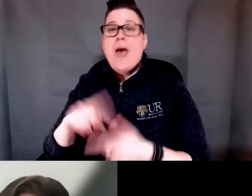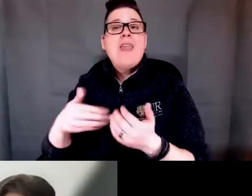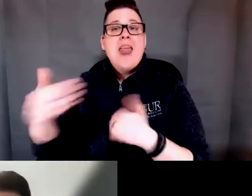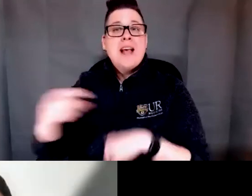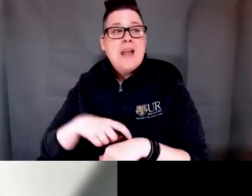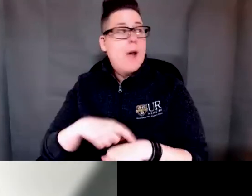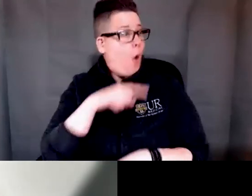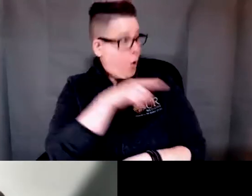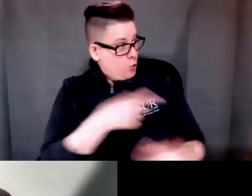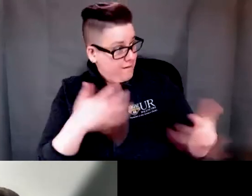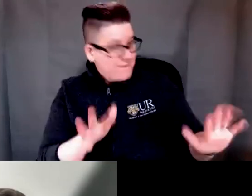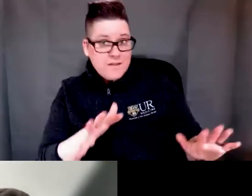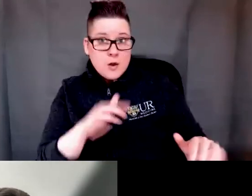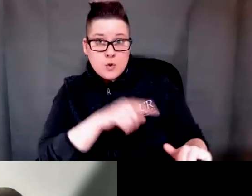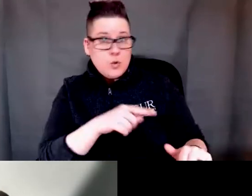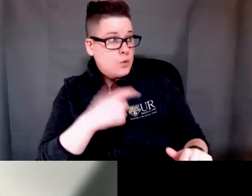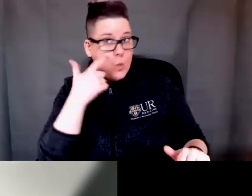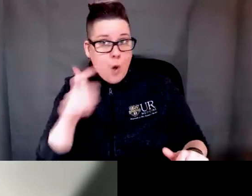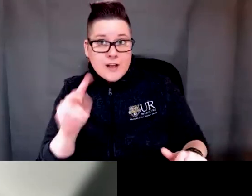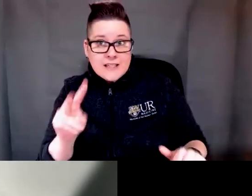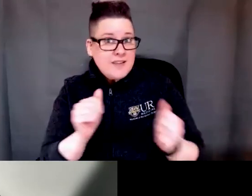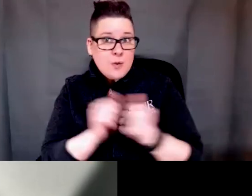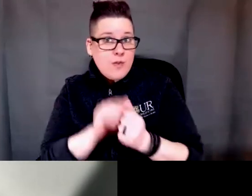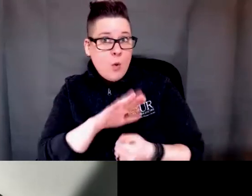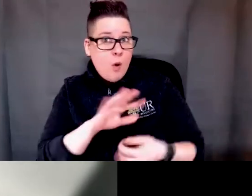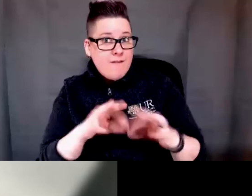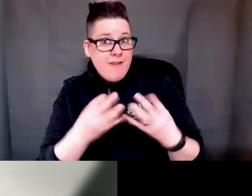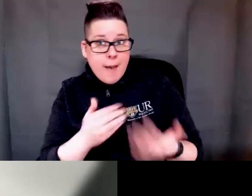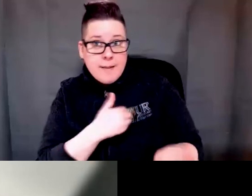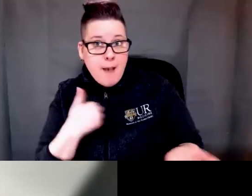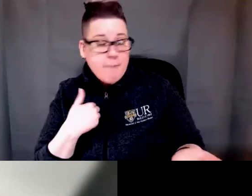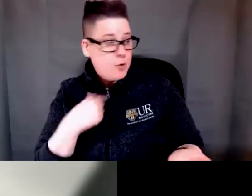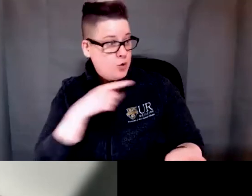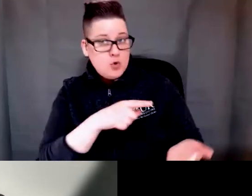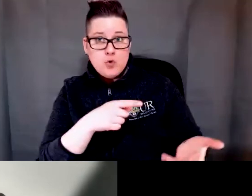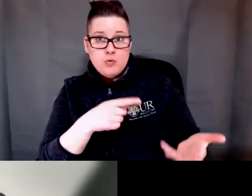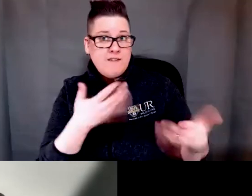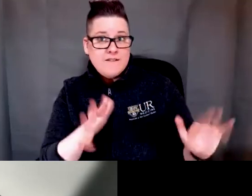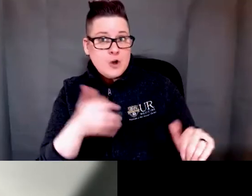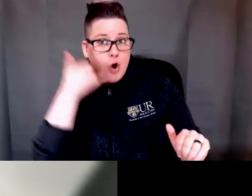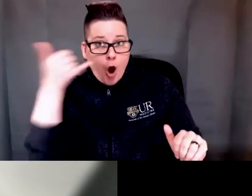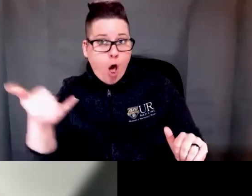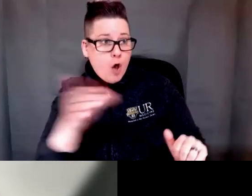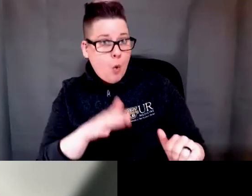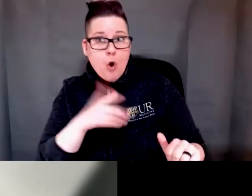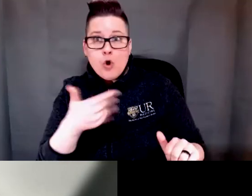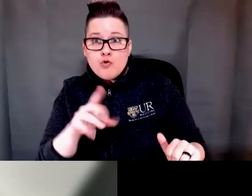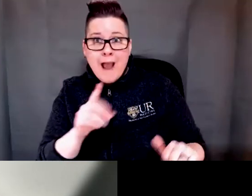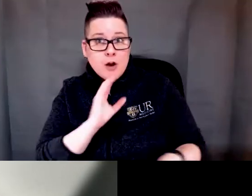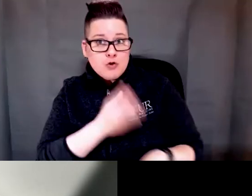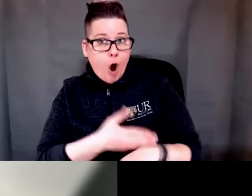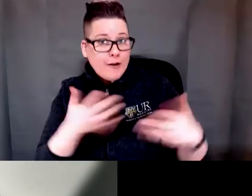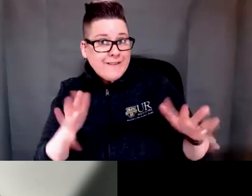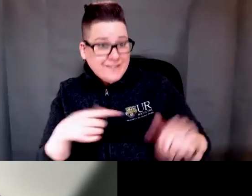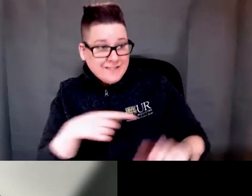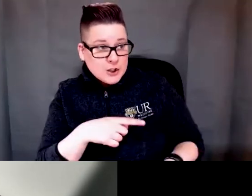that you said you were going to talk to your granddaughter did you end up